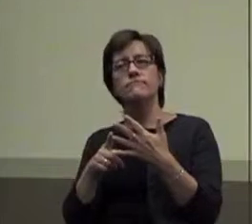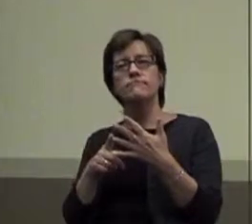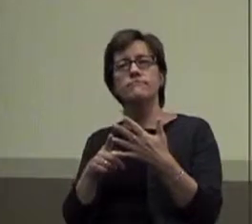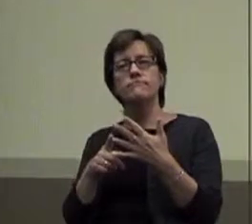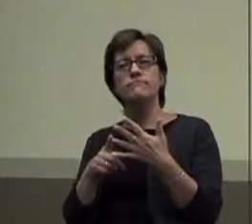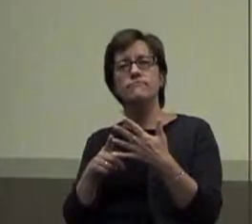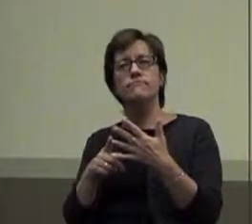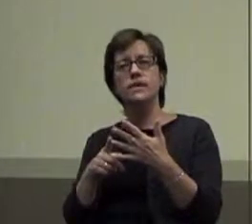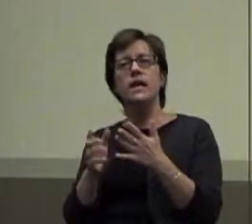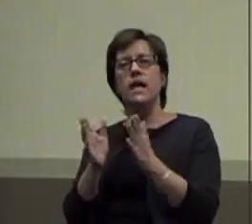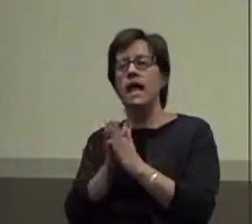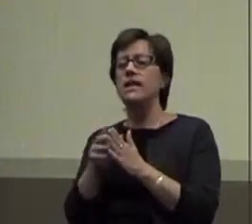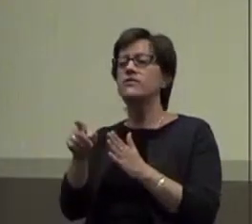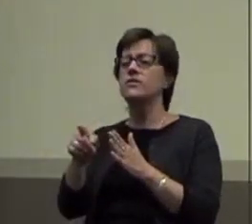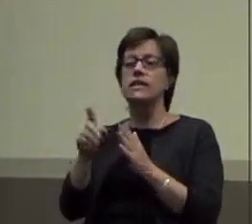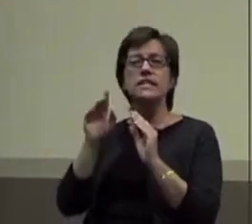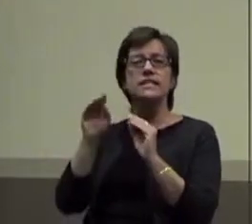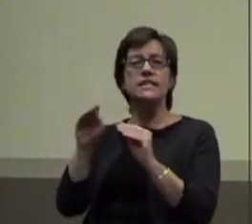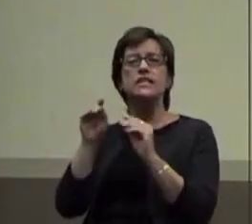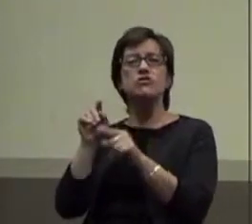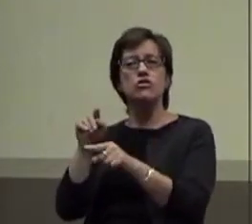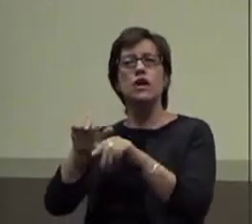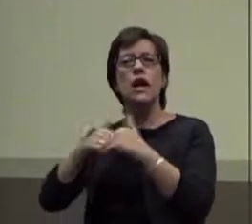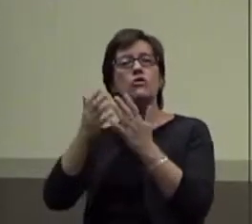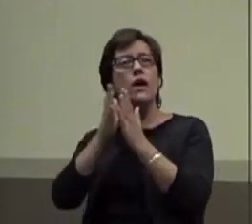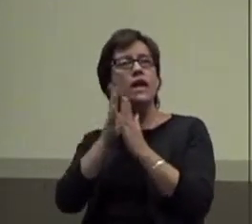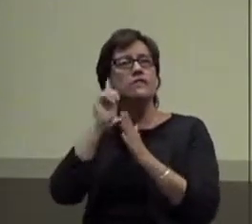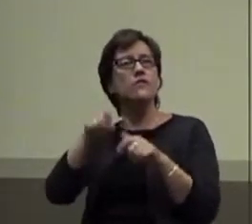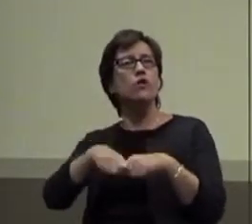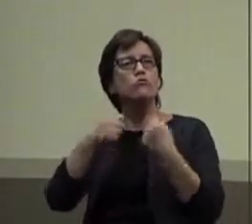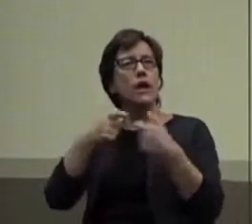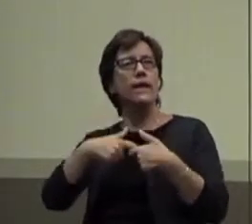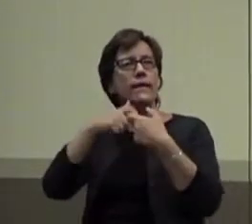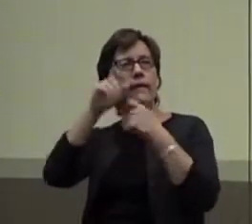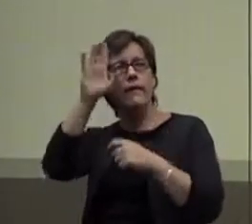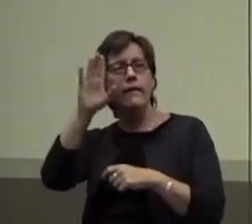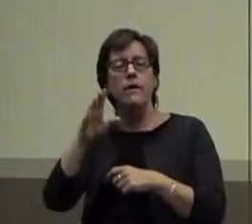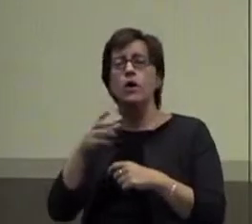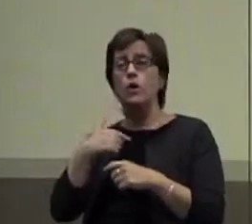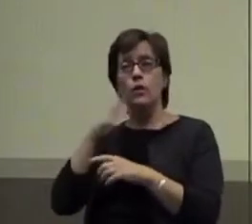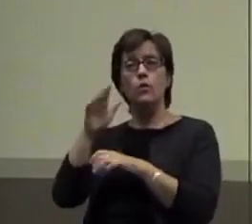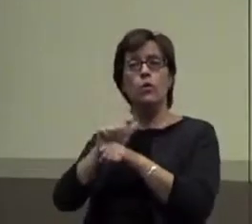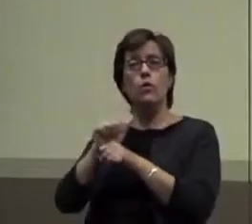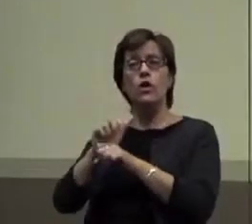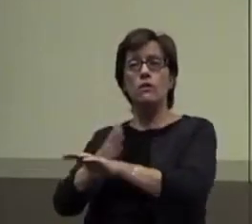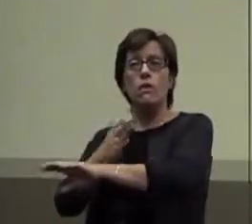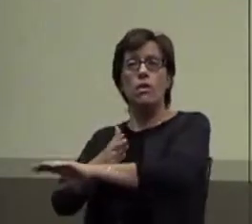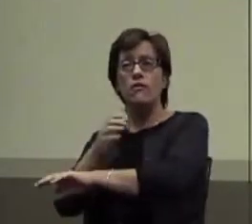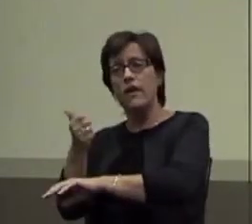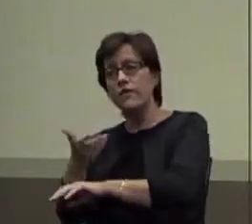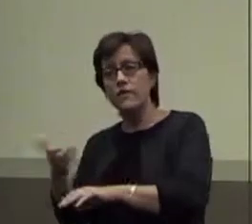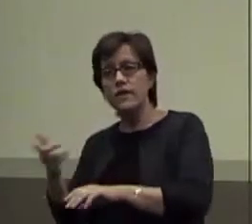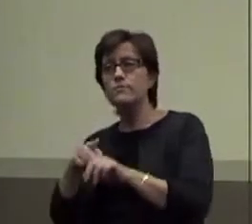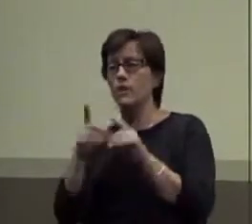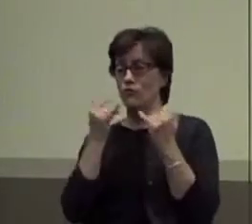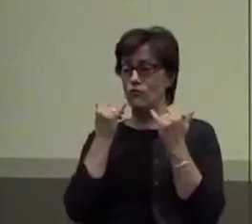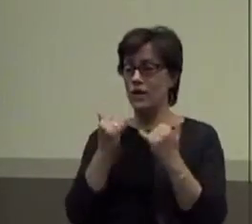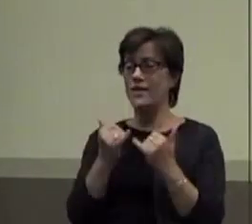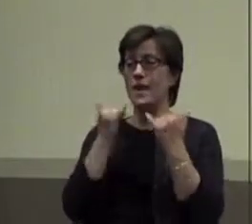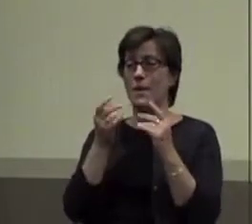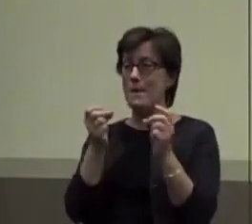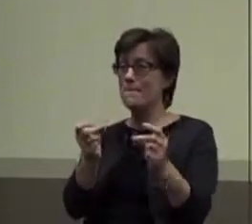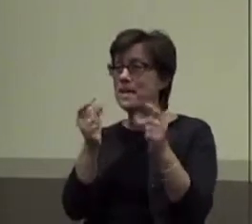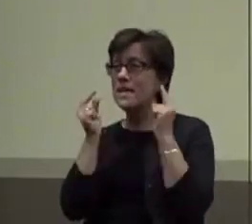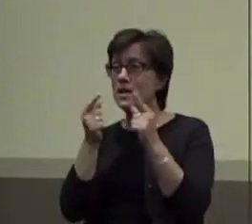We're going to ask her to teach her how to ask for a break. Now we're going to work on these other things, don't get me wrong, but right now the immediate replacement behavior